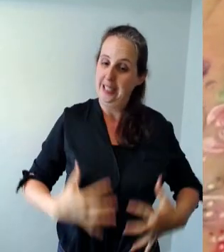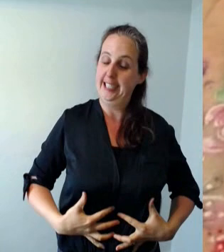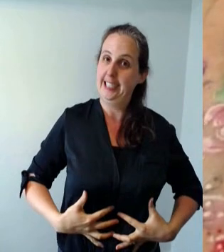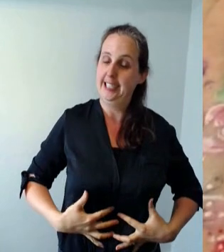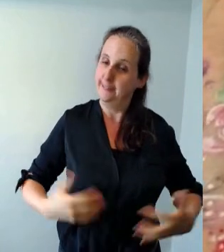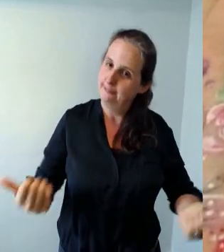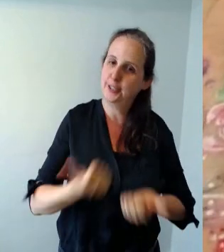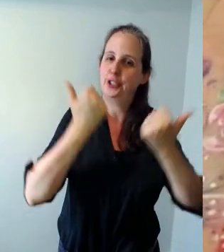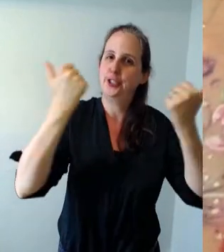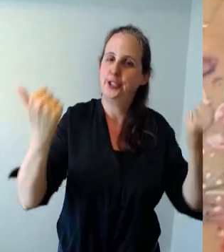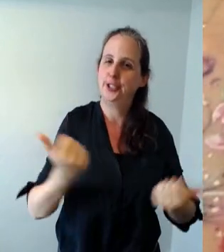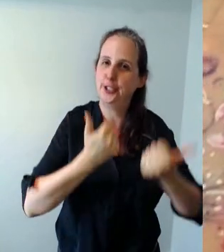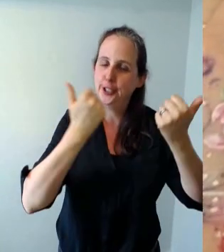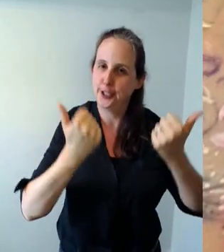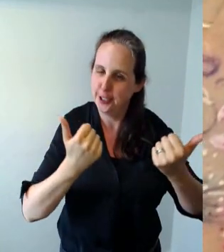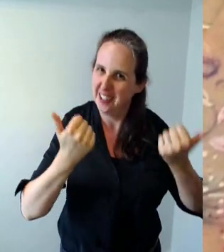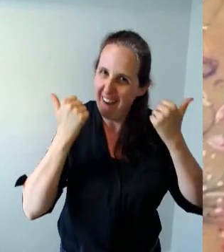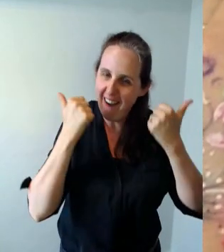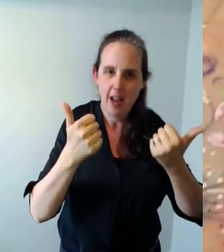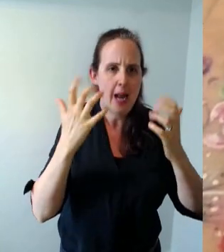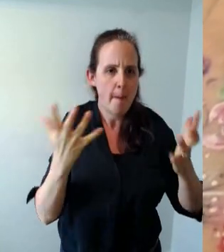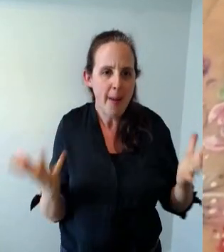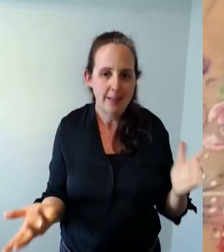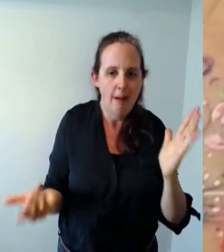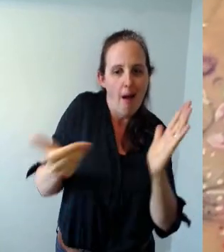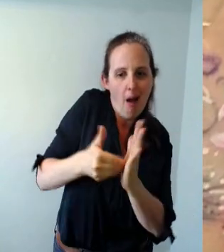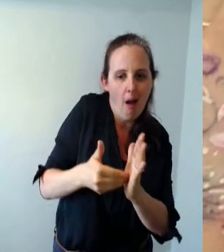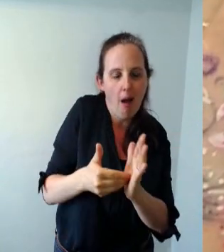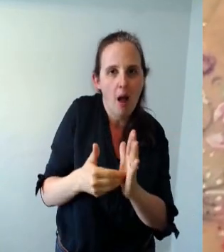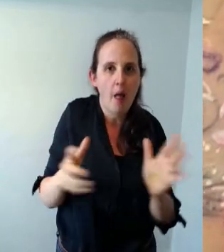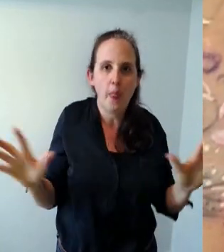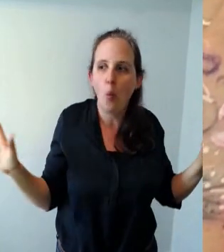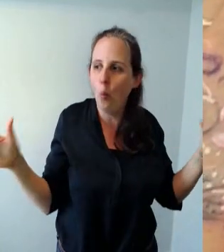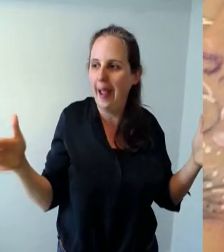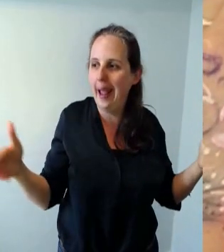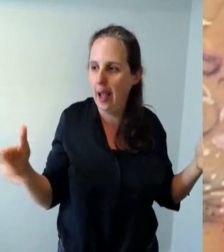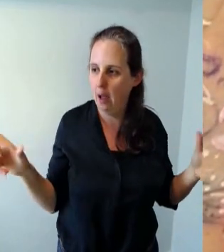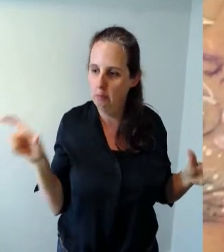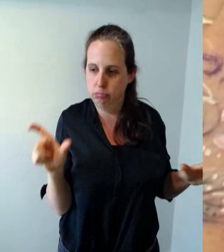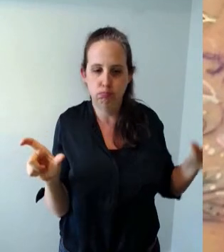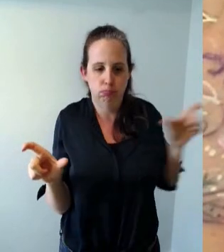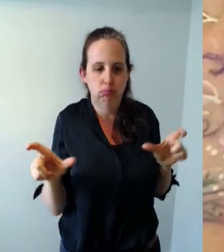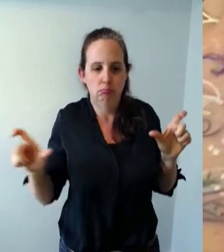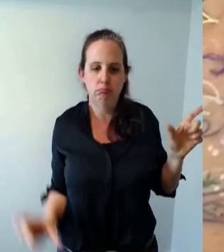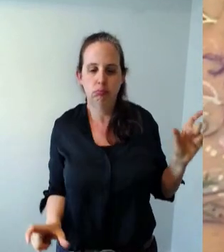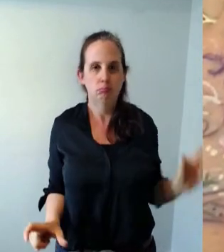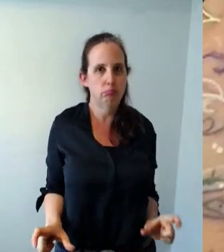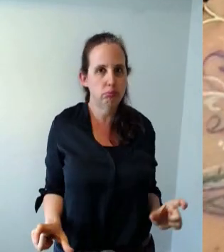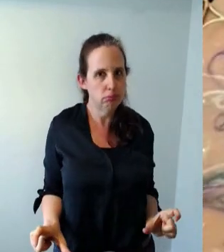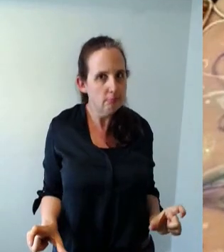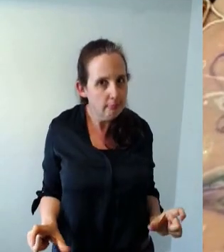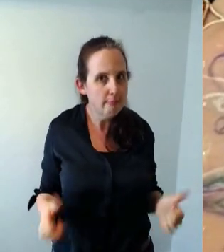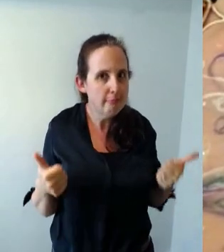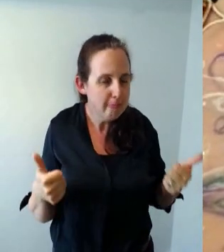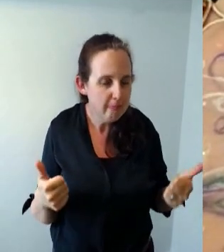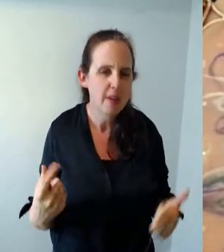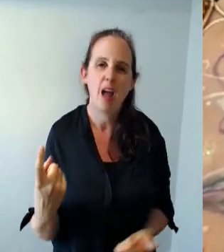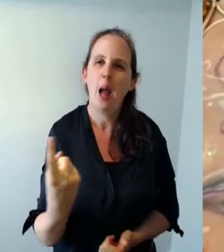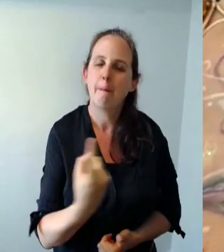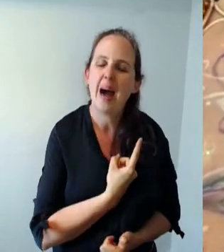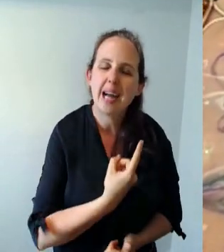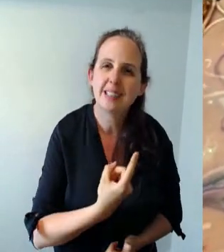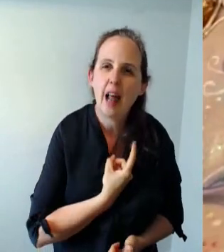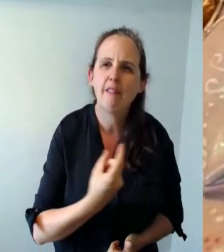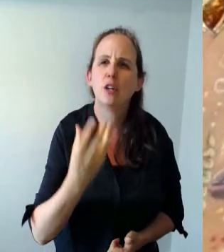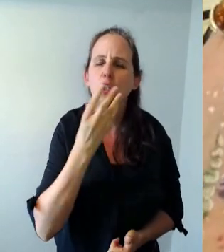now it's time to attach the wings to our dragonfly i like to use my